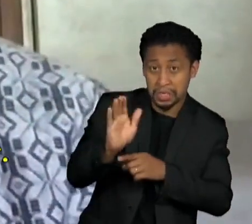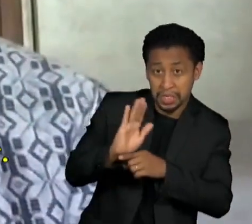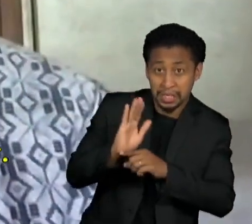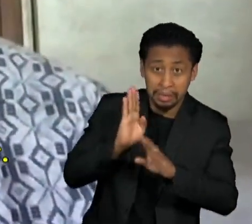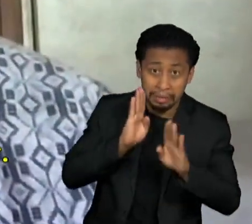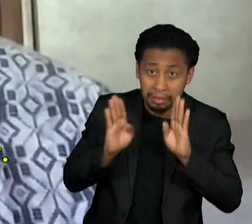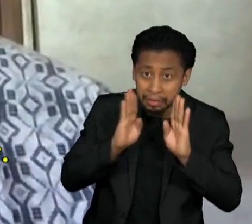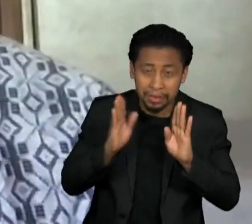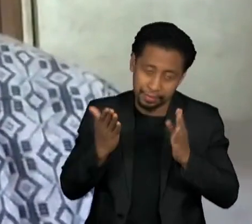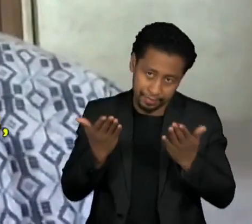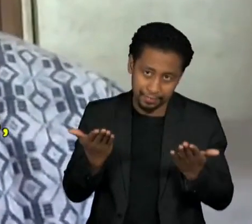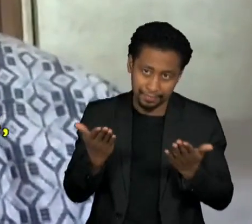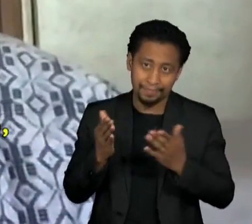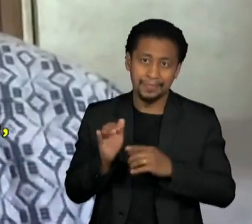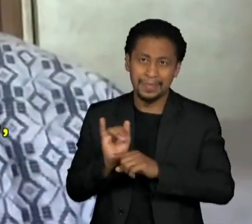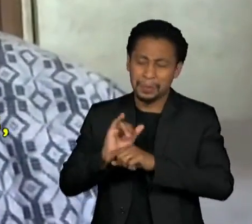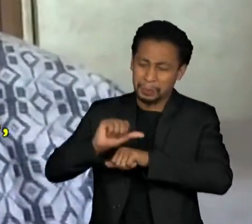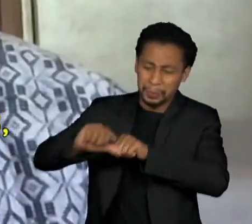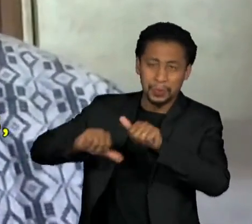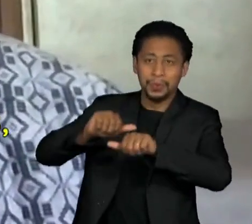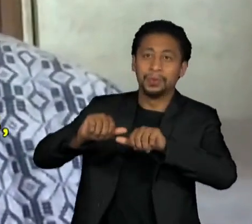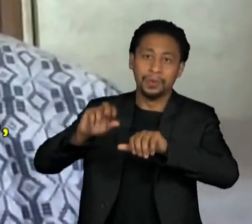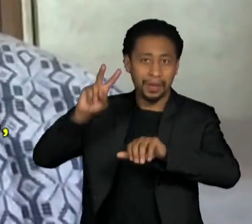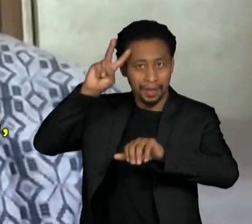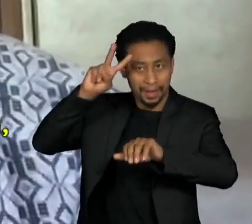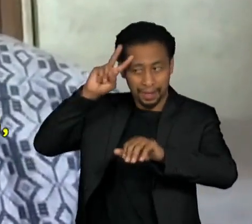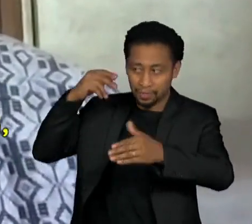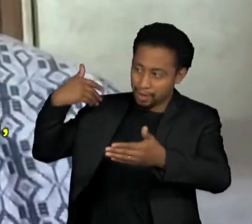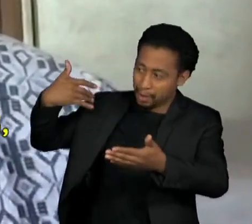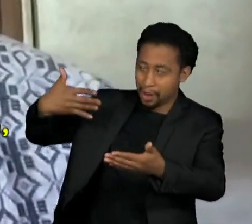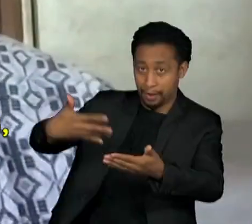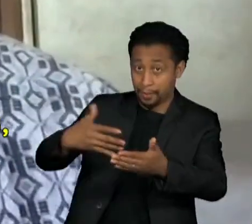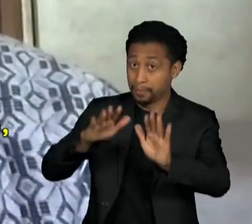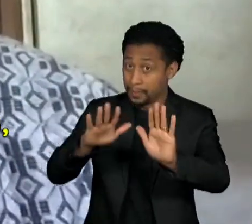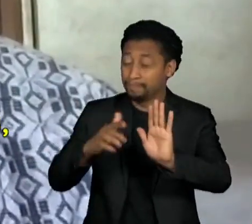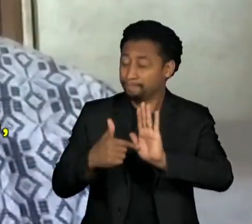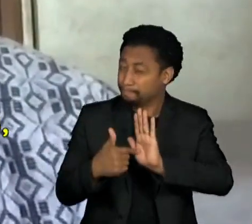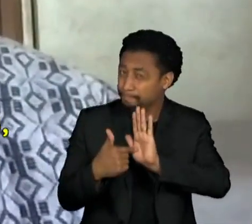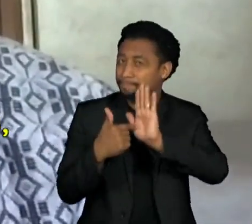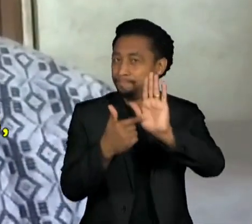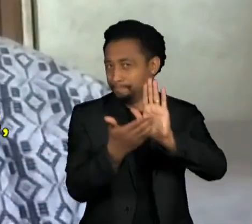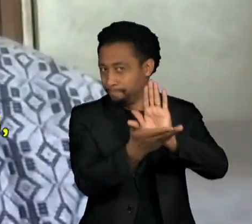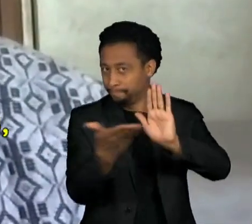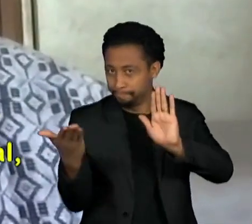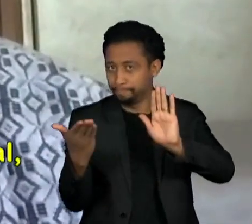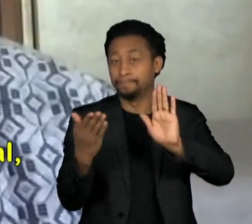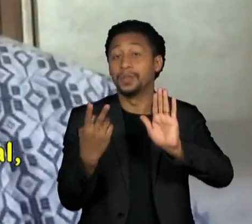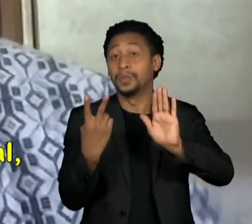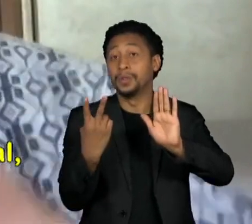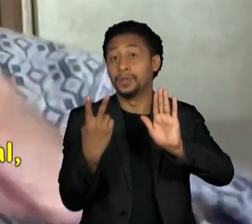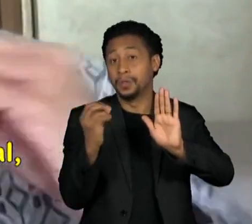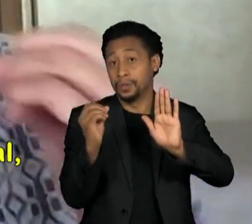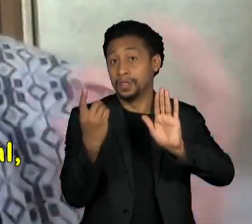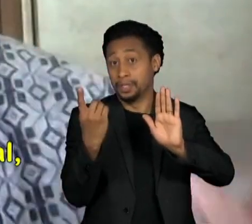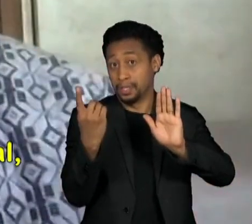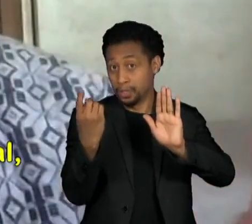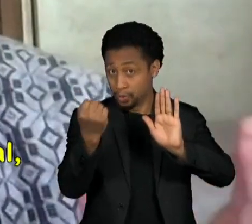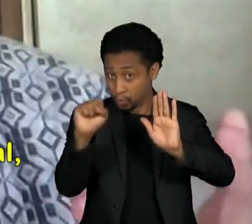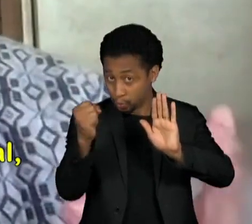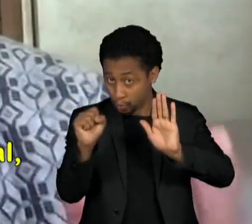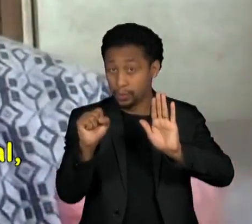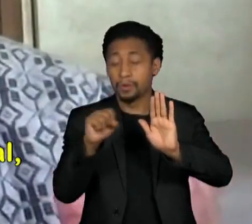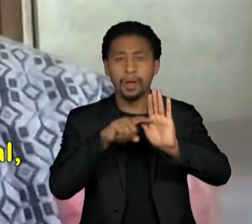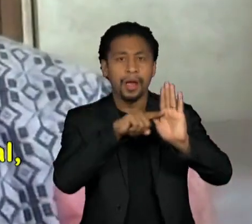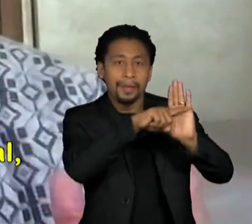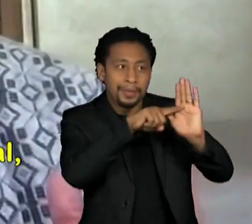watched history change. Finally, I would point out in 2018, after Cambridge Analytica, after that